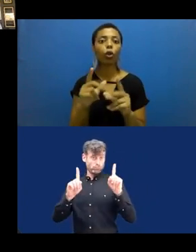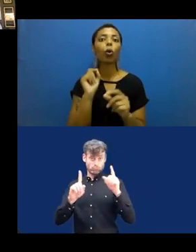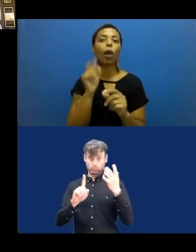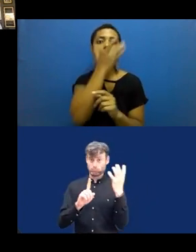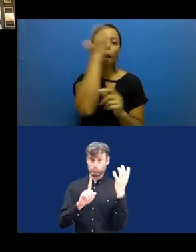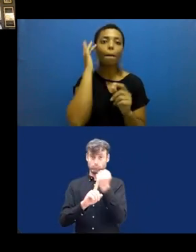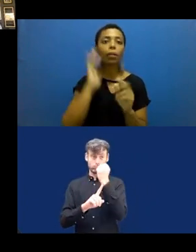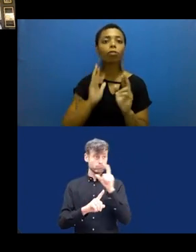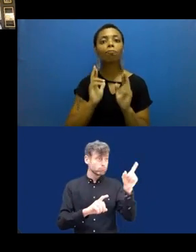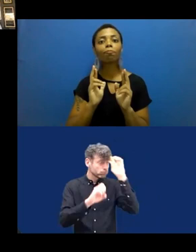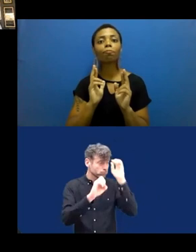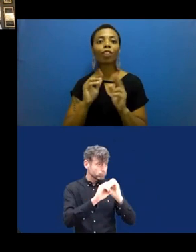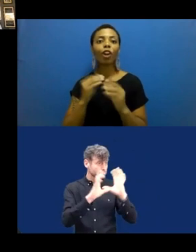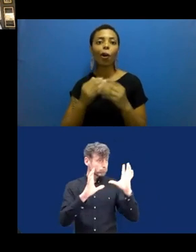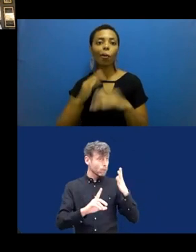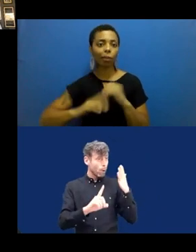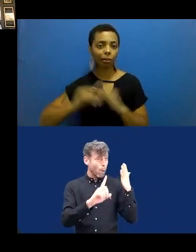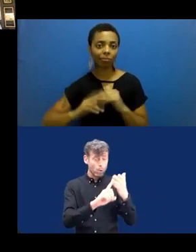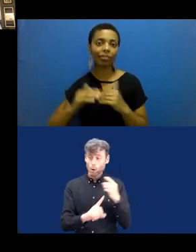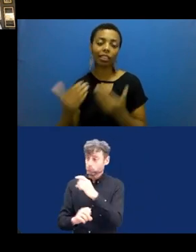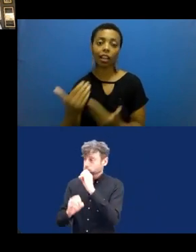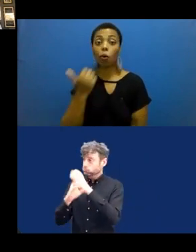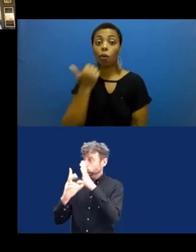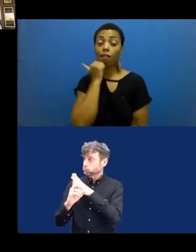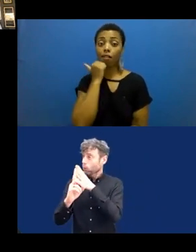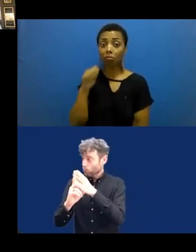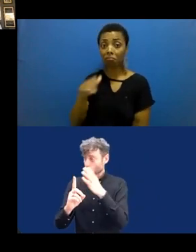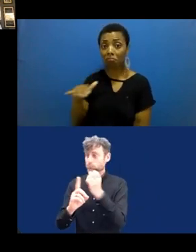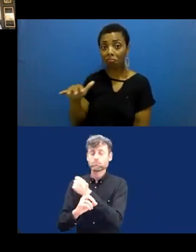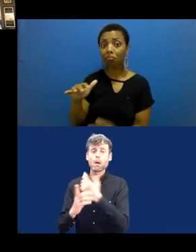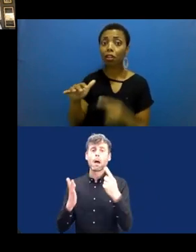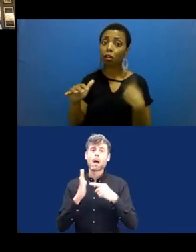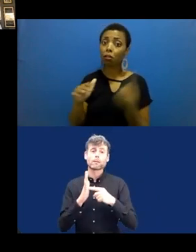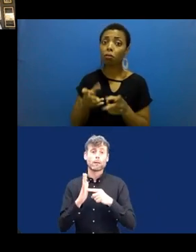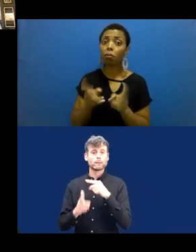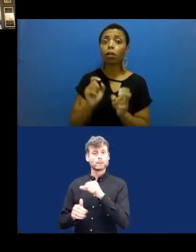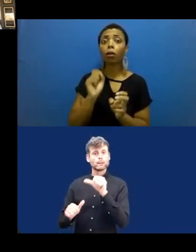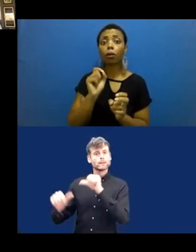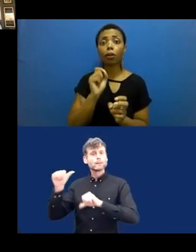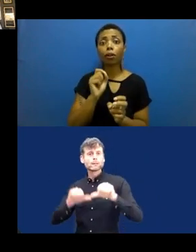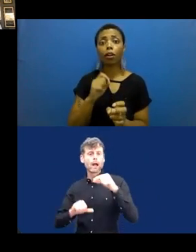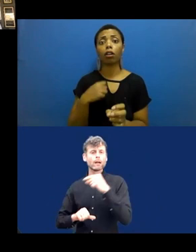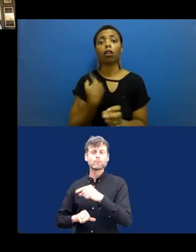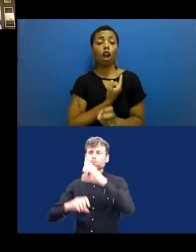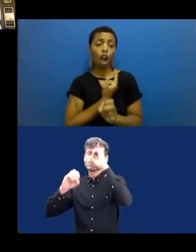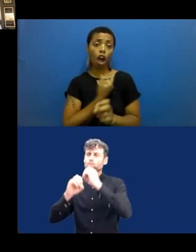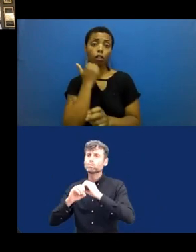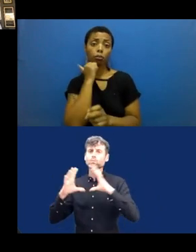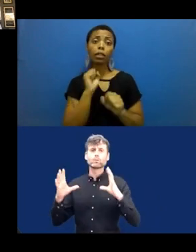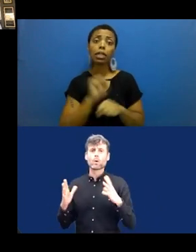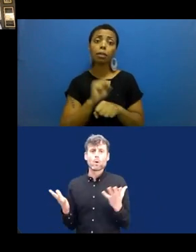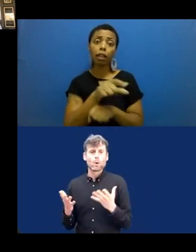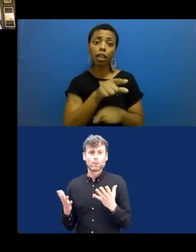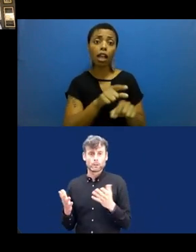So, scientific and business. as we see it, scientists expect from the project to push the science